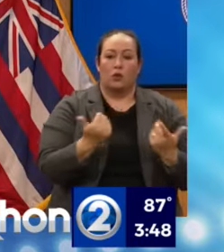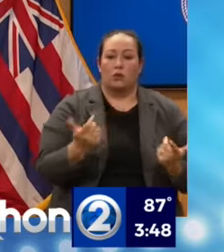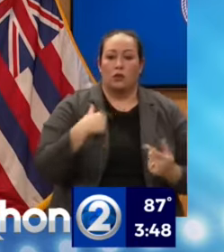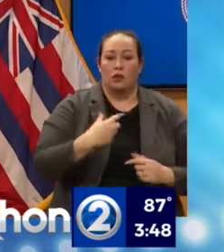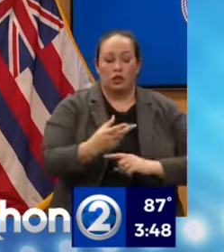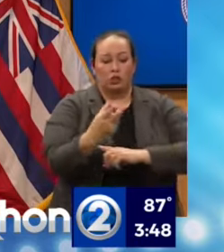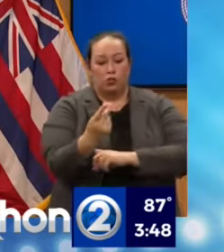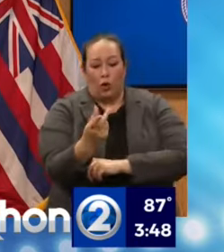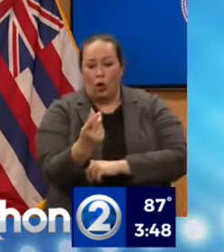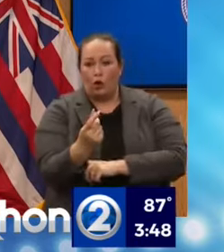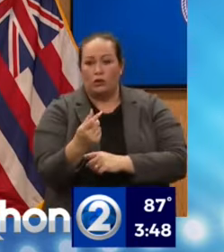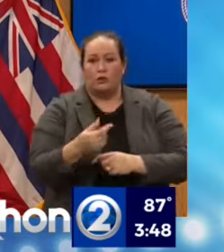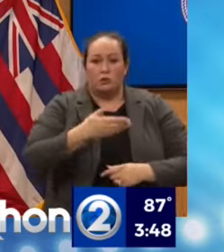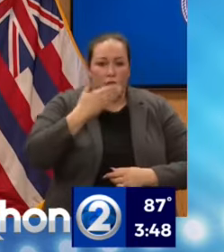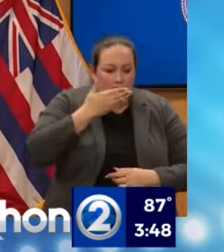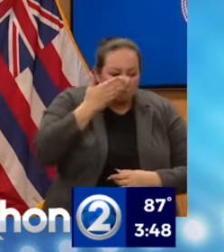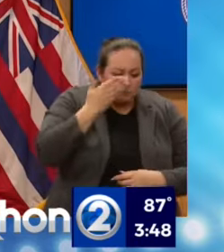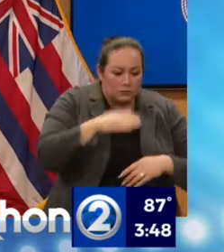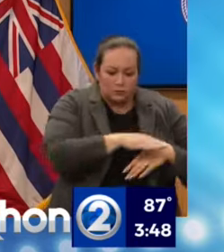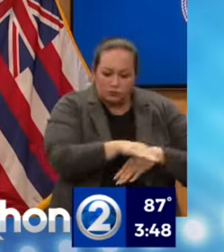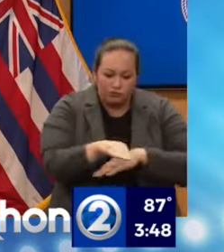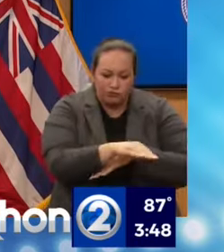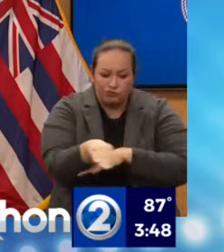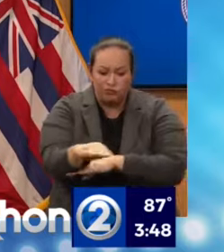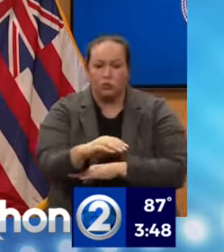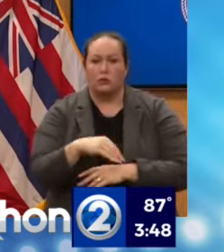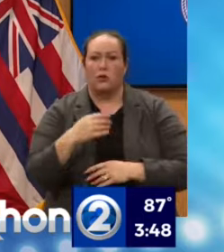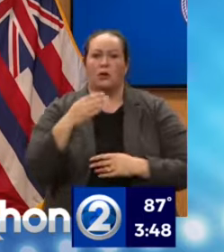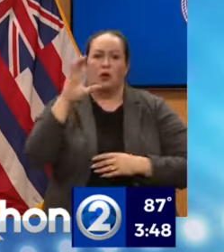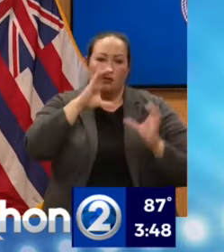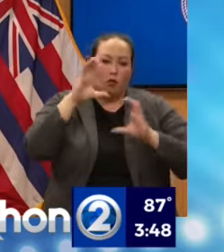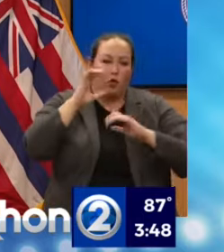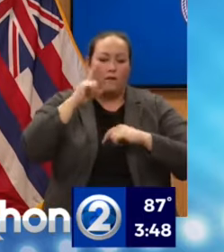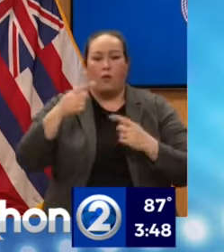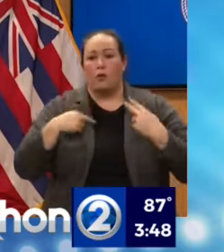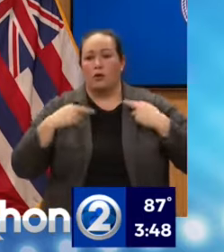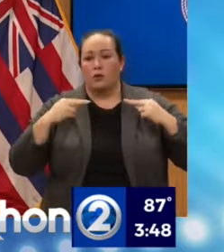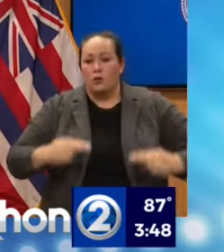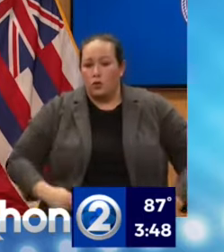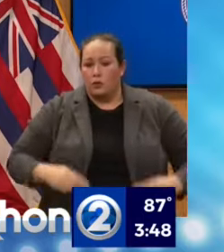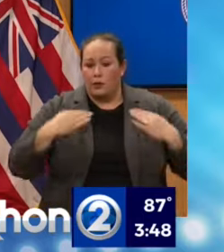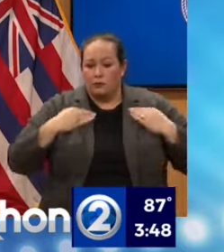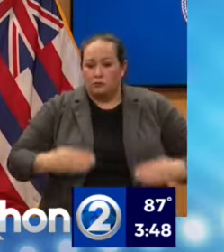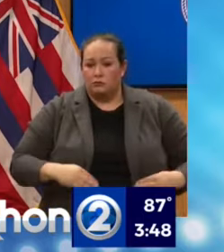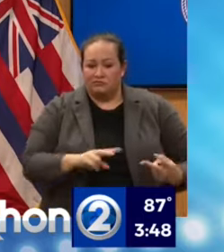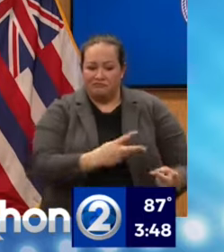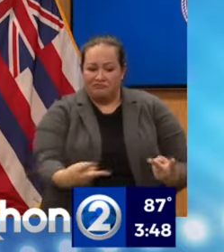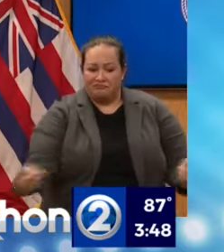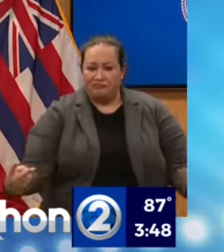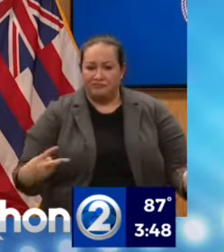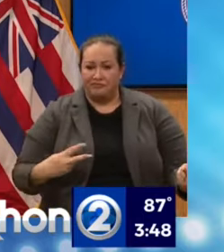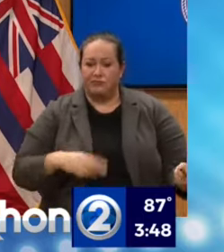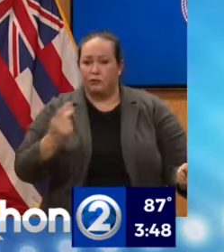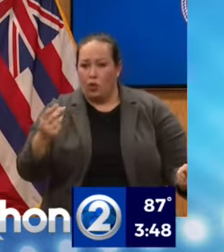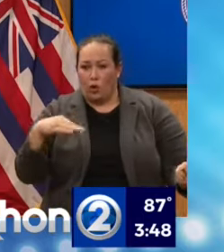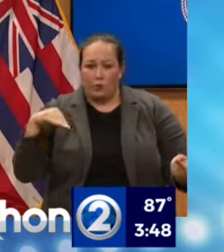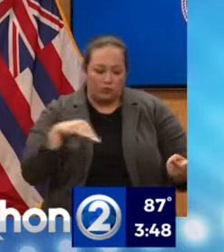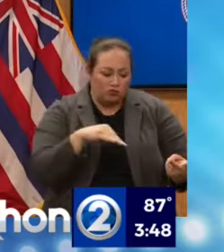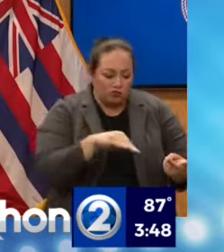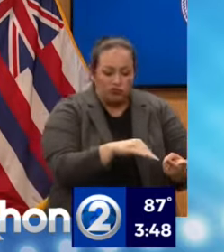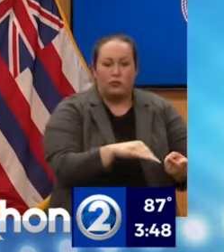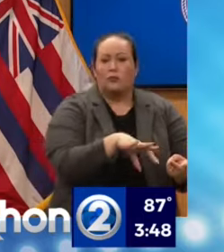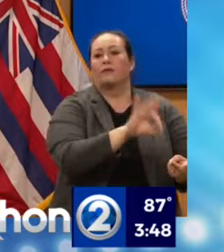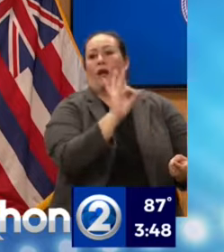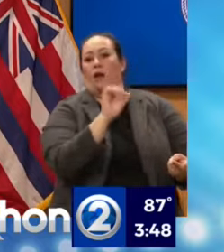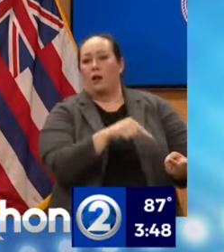human moraines. And they're on the way in right now, both from California and Washington. And we'll integrate them and support the